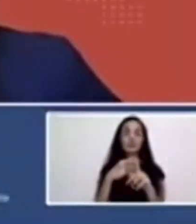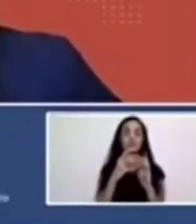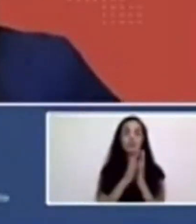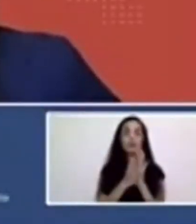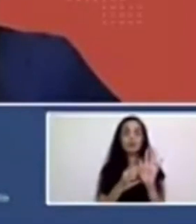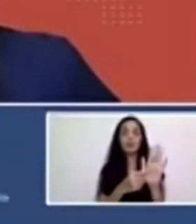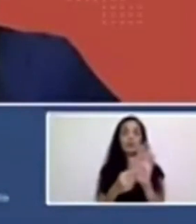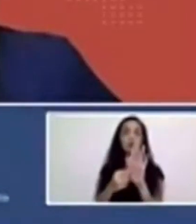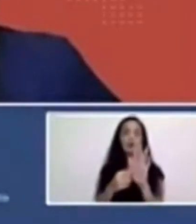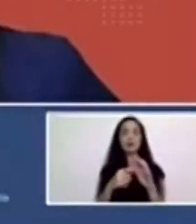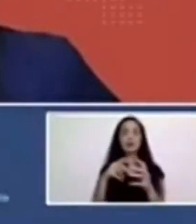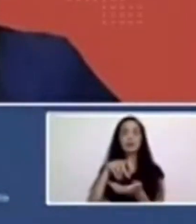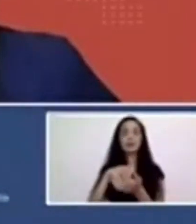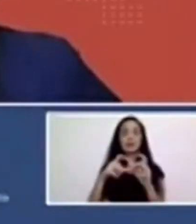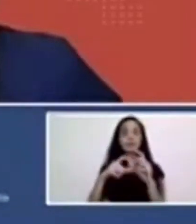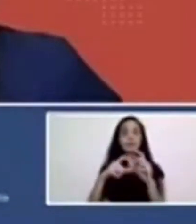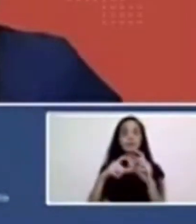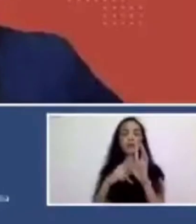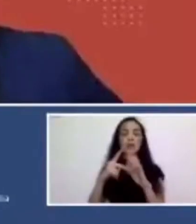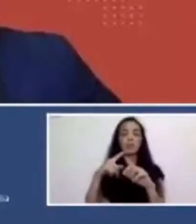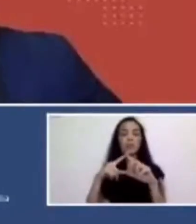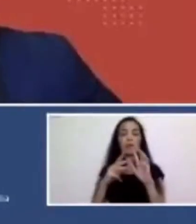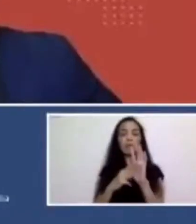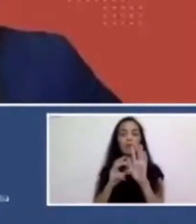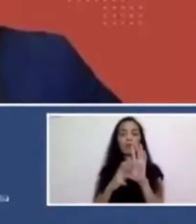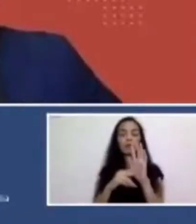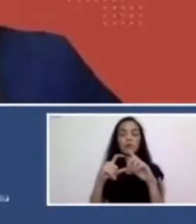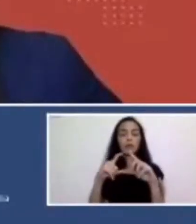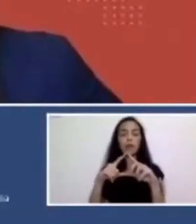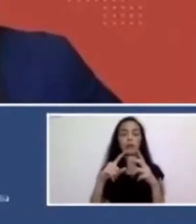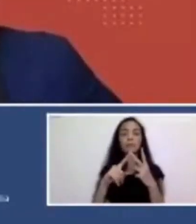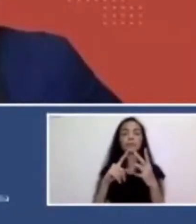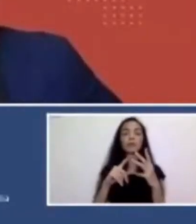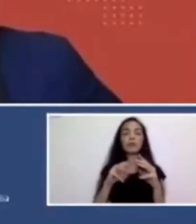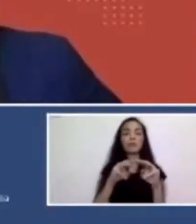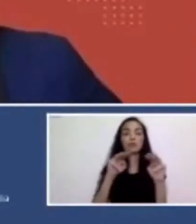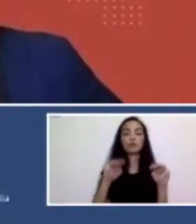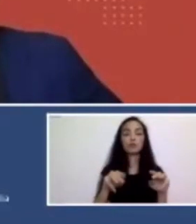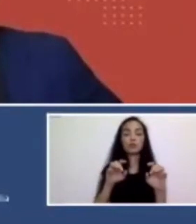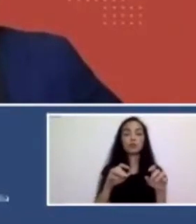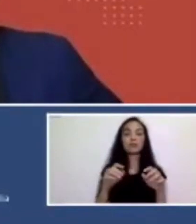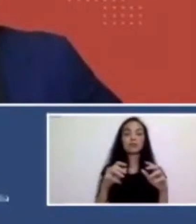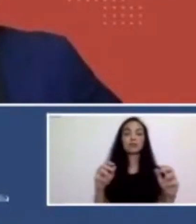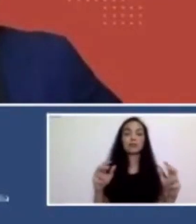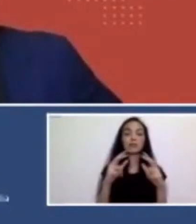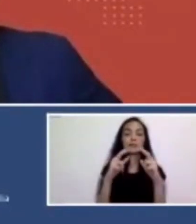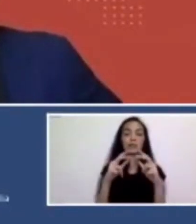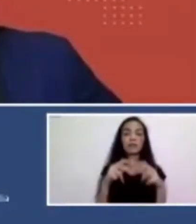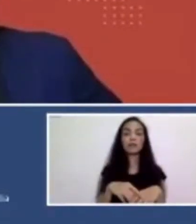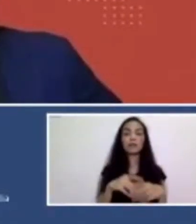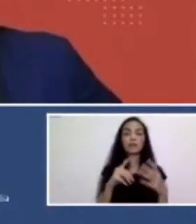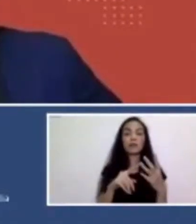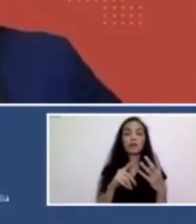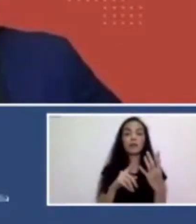of Art, 1999, the Museum of Contemporary Art in Sydney, 2003, the Indian Chino in New Delhi, 2004,